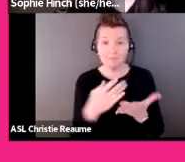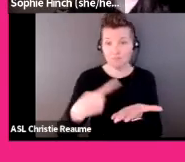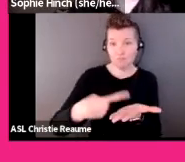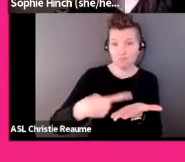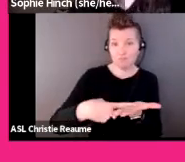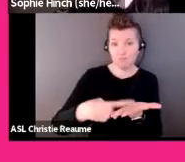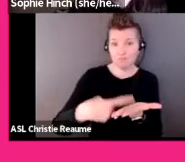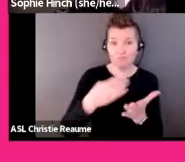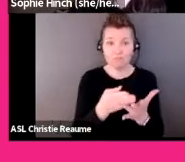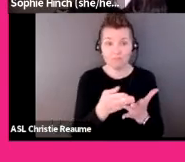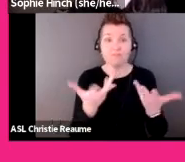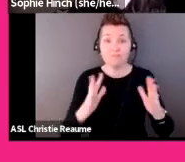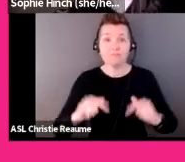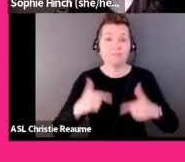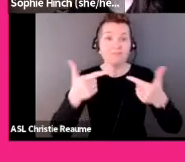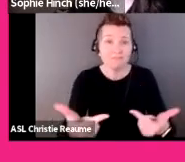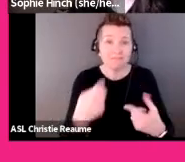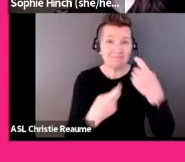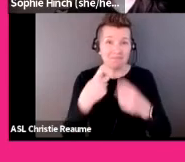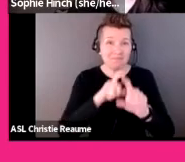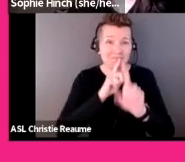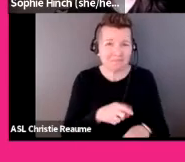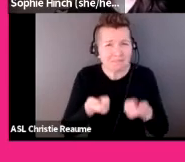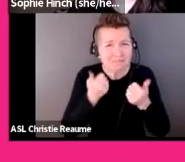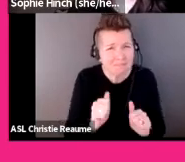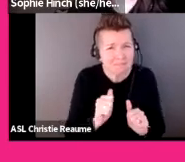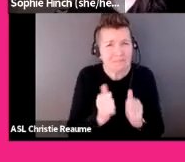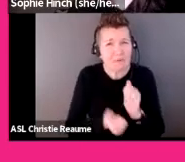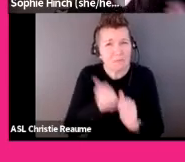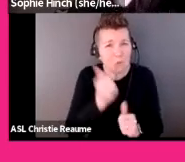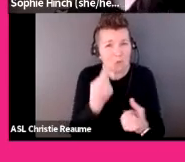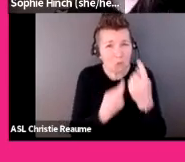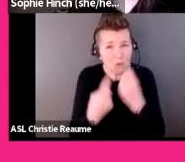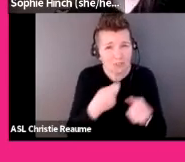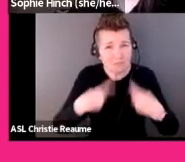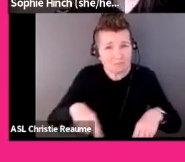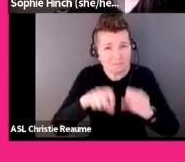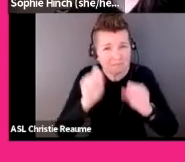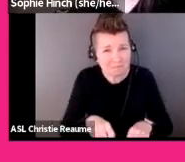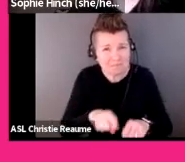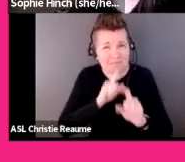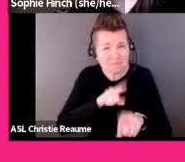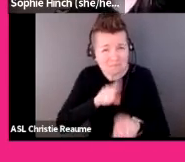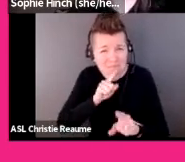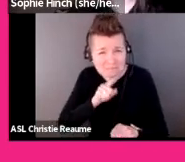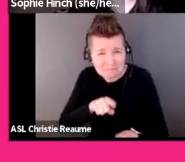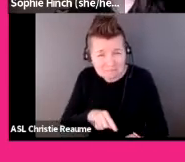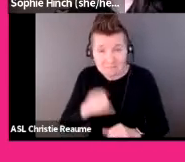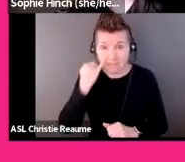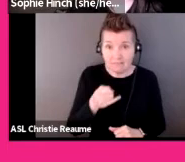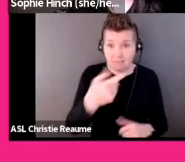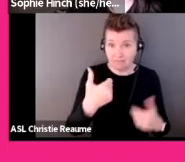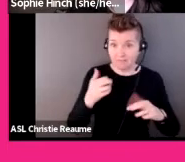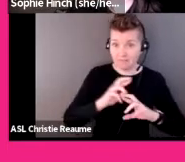Q&A. We'll try to get to as many questions as possible. If you have any questions for the artist, please